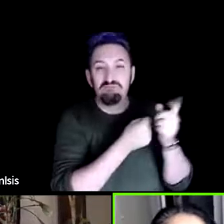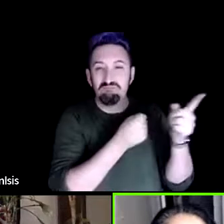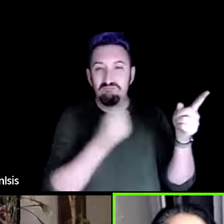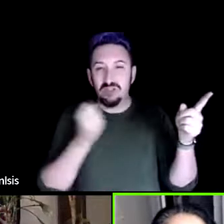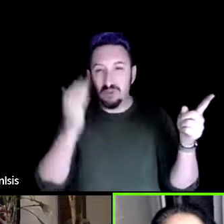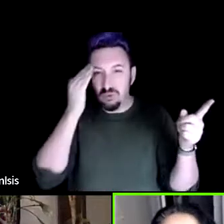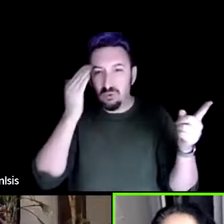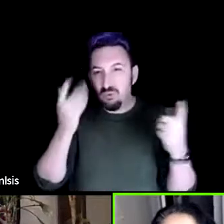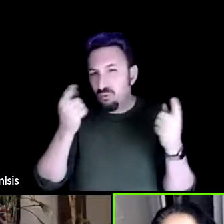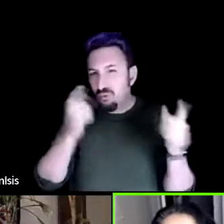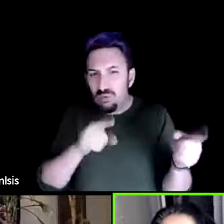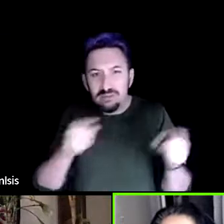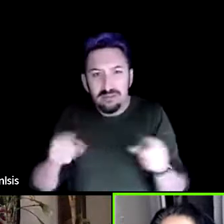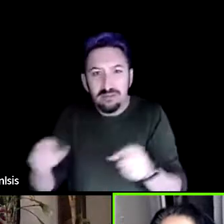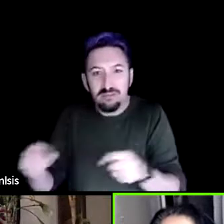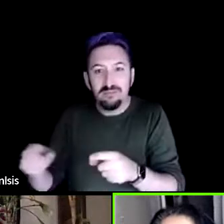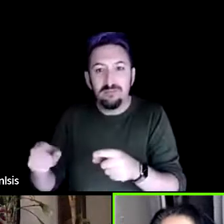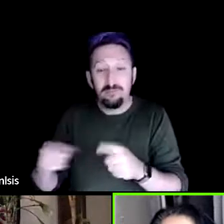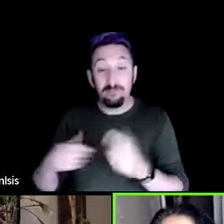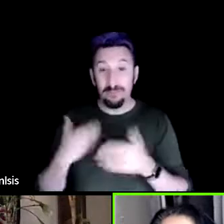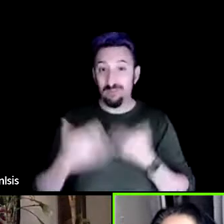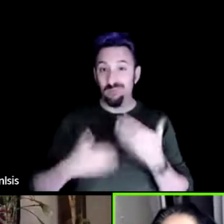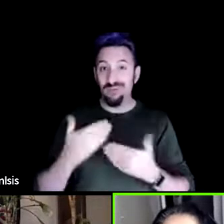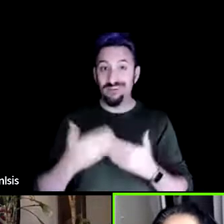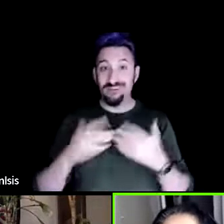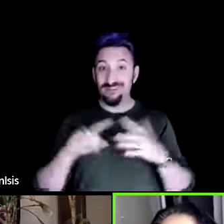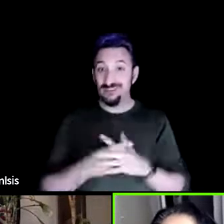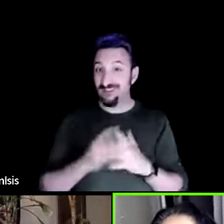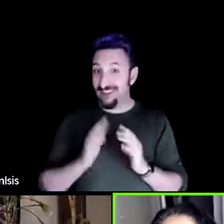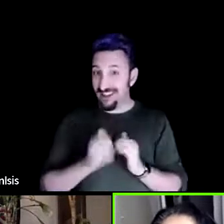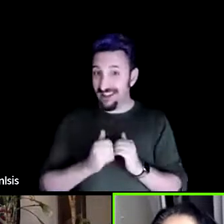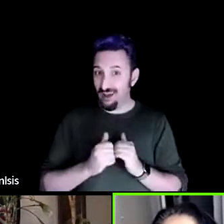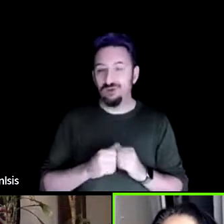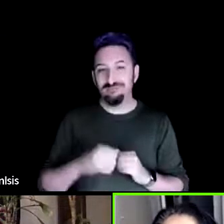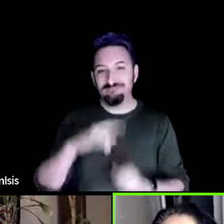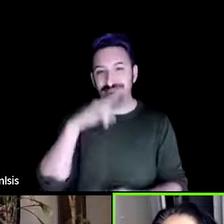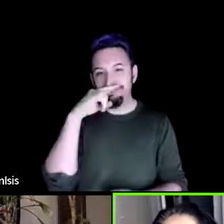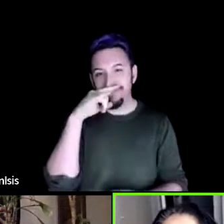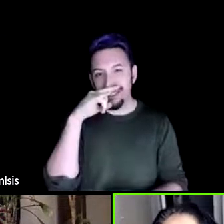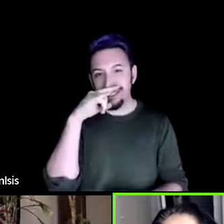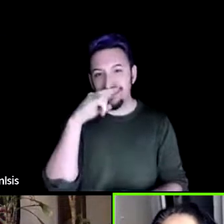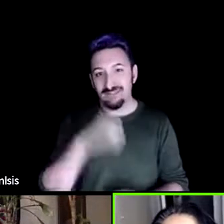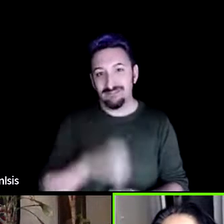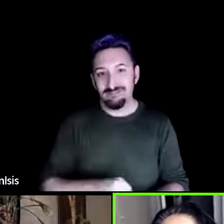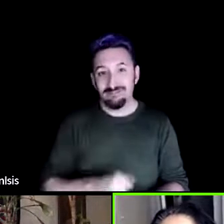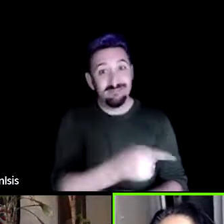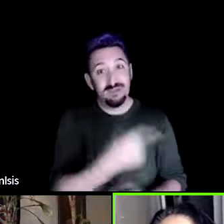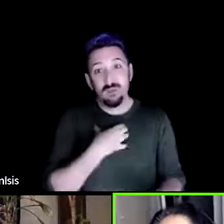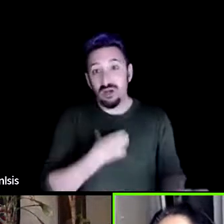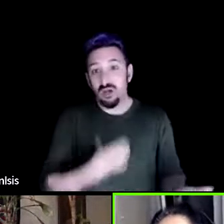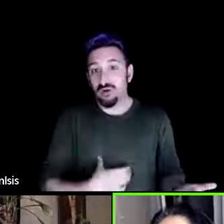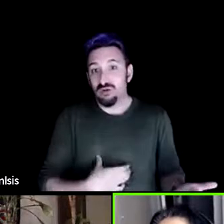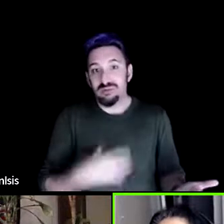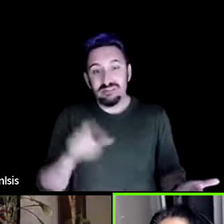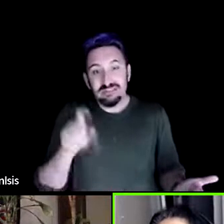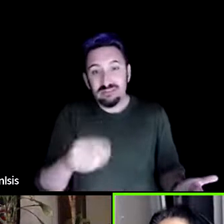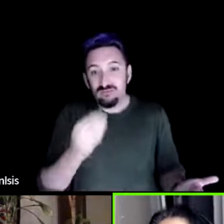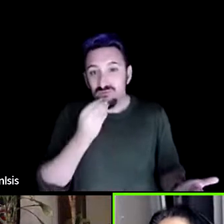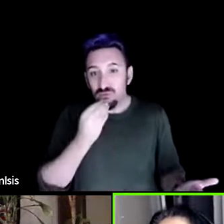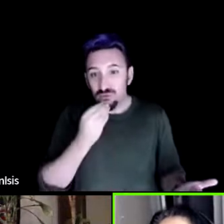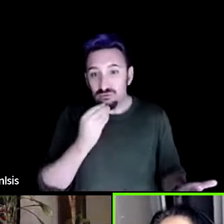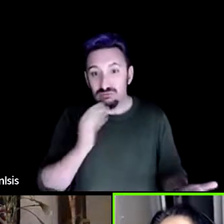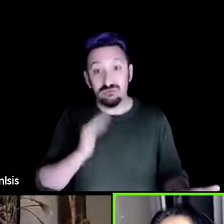the process started with the kids for us the kids were hungry and needed food and at our meetings we always had food